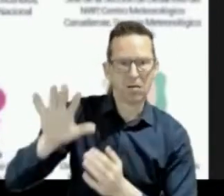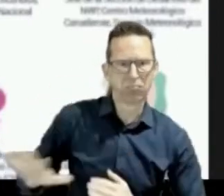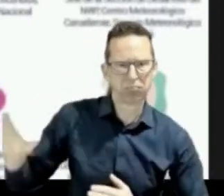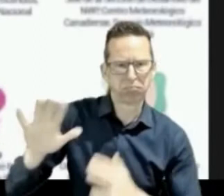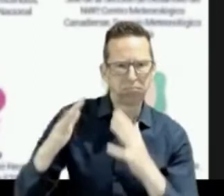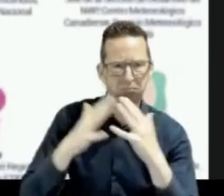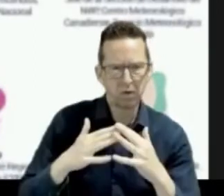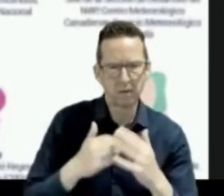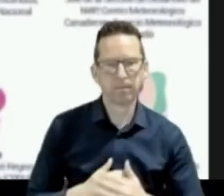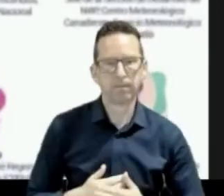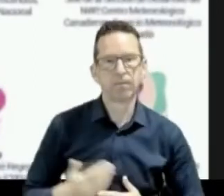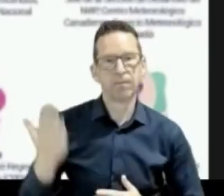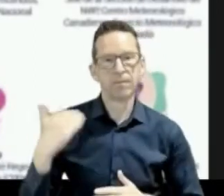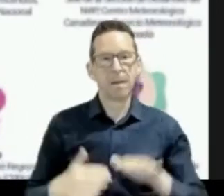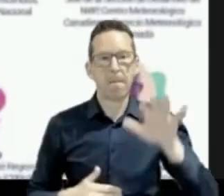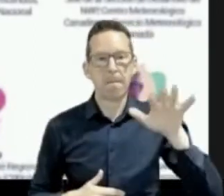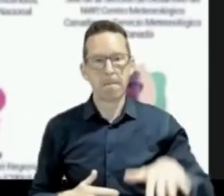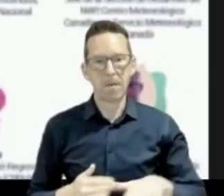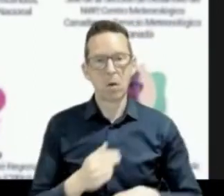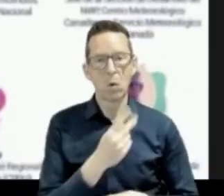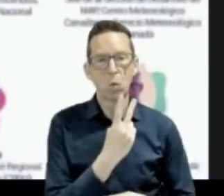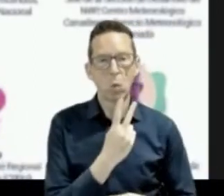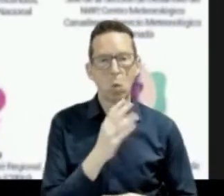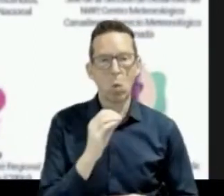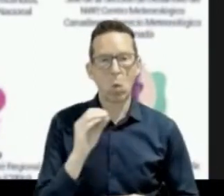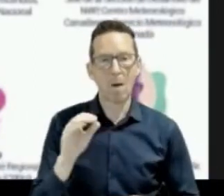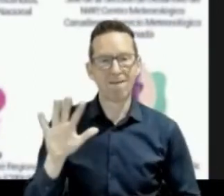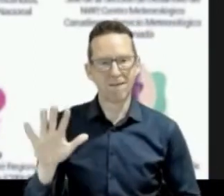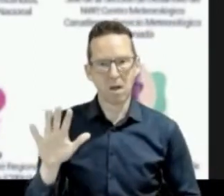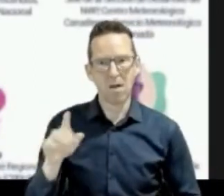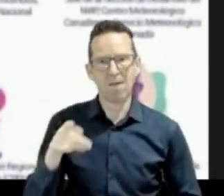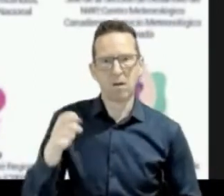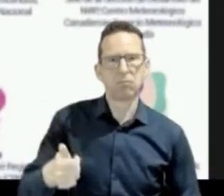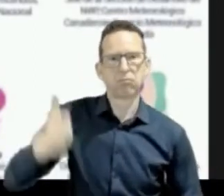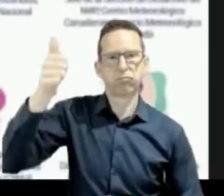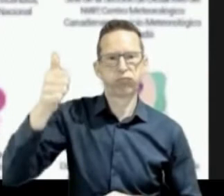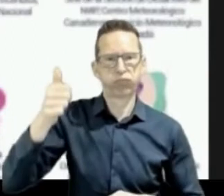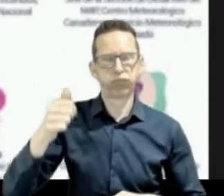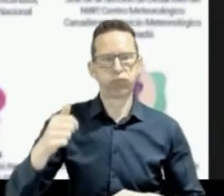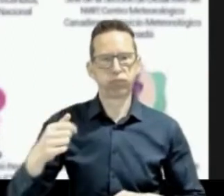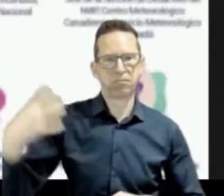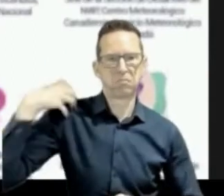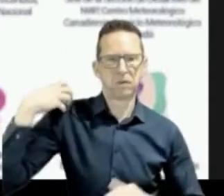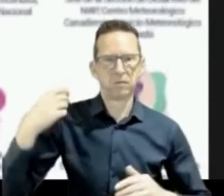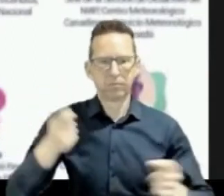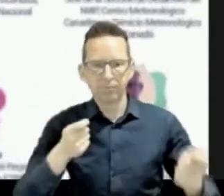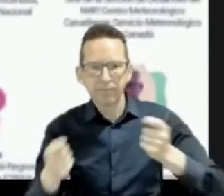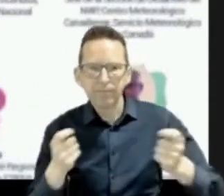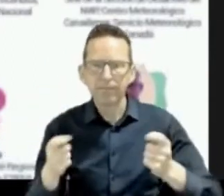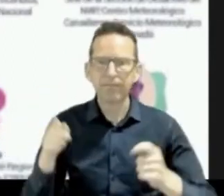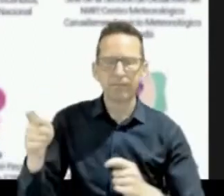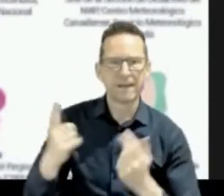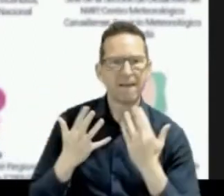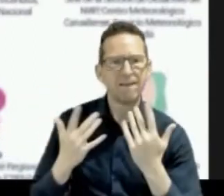he became the National Weather Service Fire Weather Program Manager. He will present the innovations on operational information to support wildfire